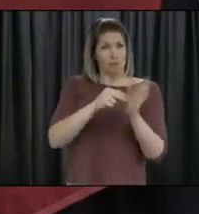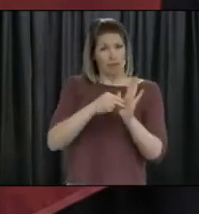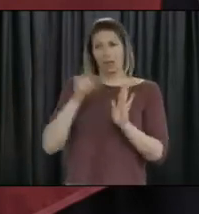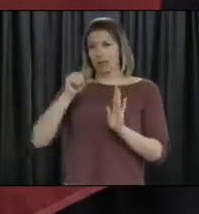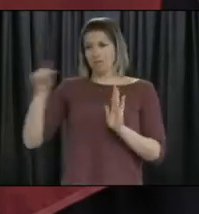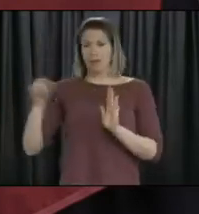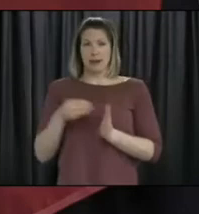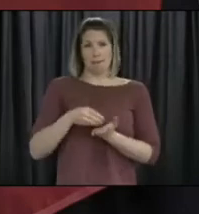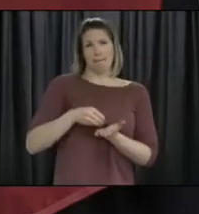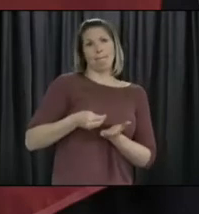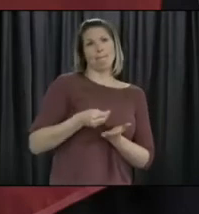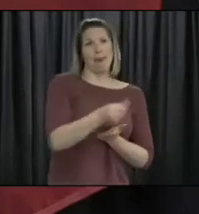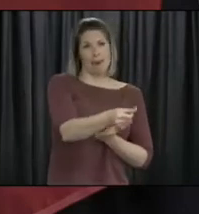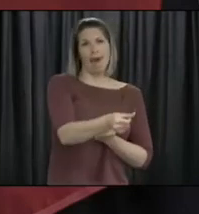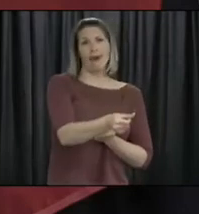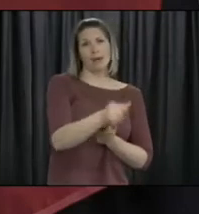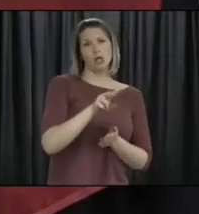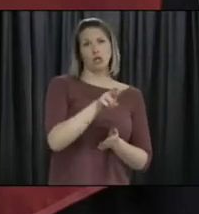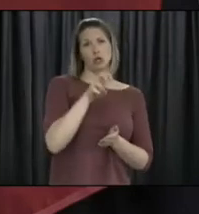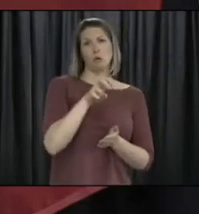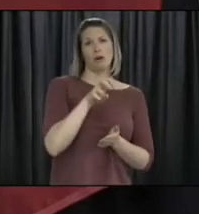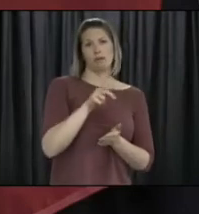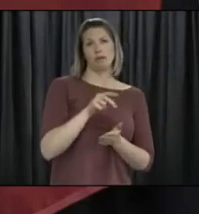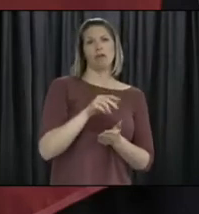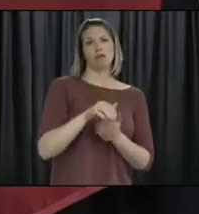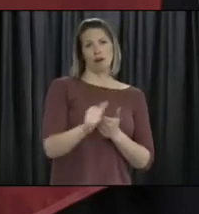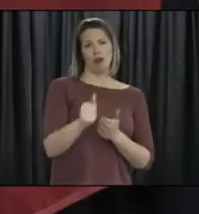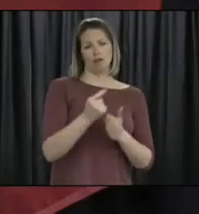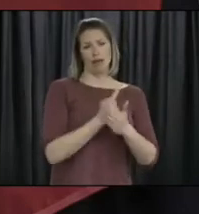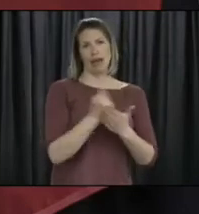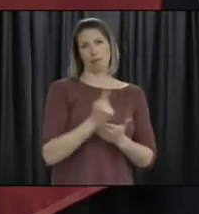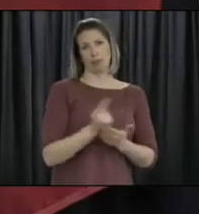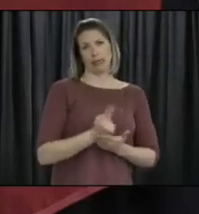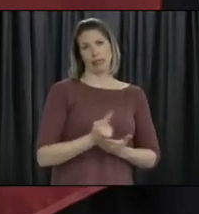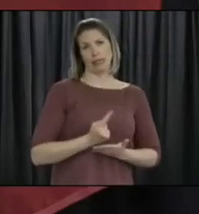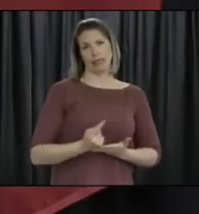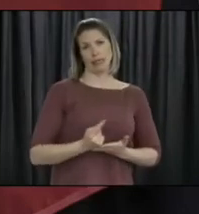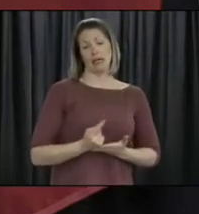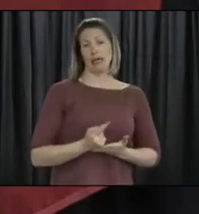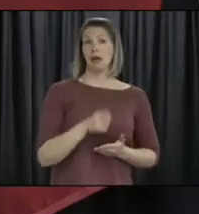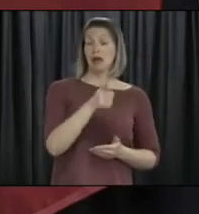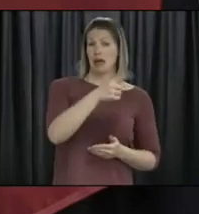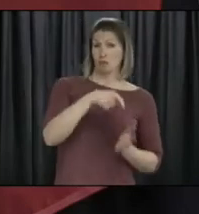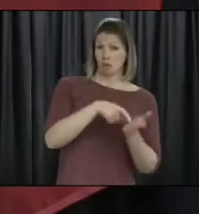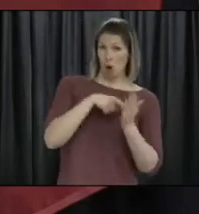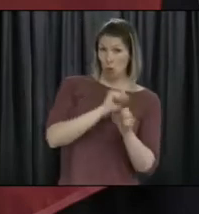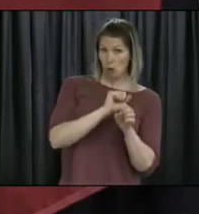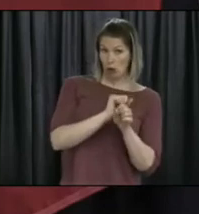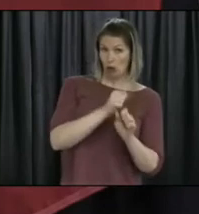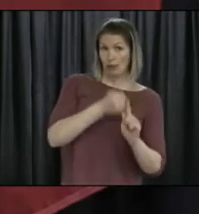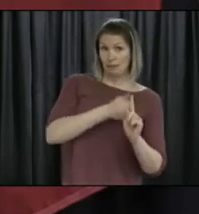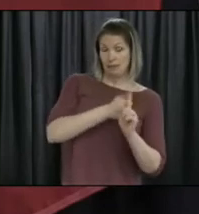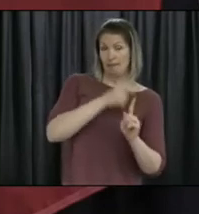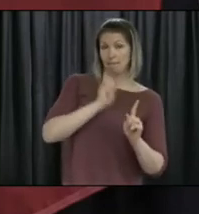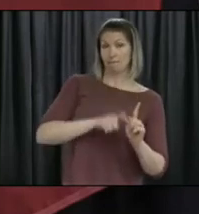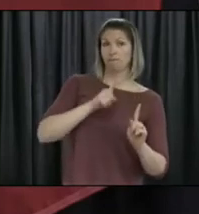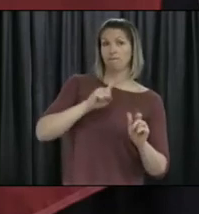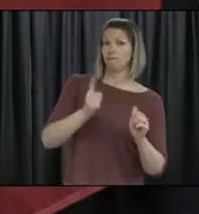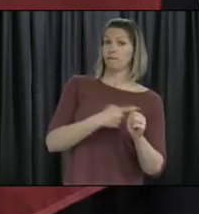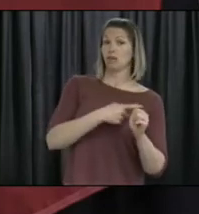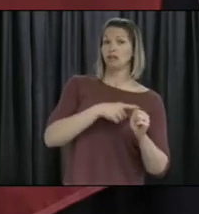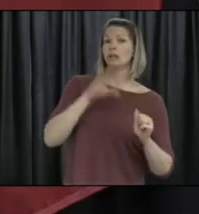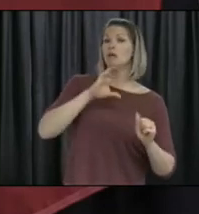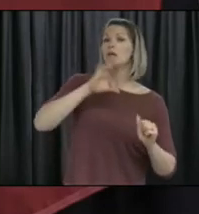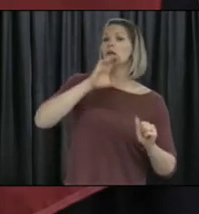And in a lot of cases, that is with family and friends or those within their neighborhood that they would know and they can trust to, you know,